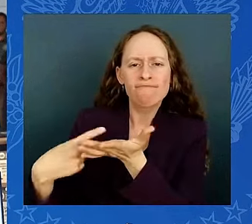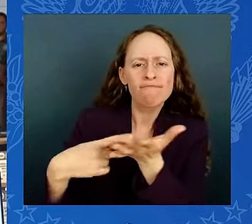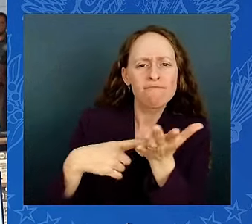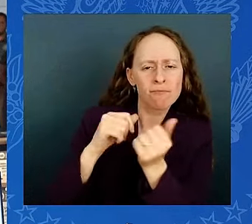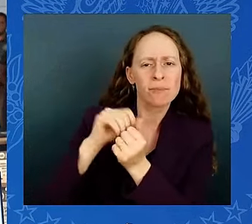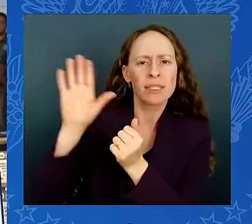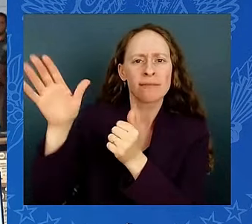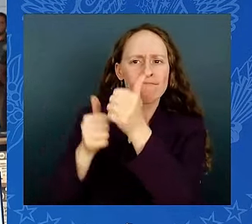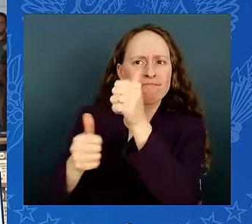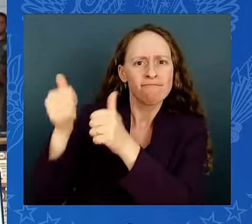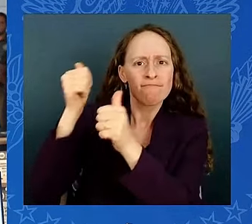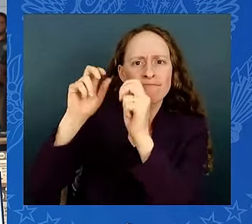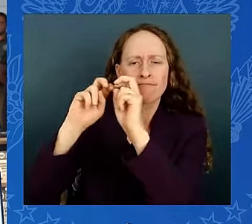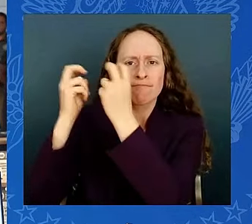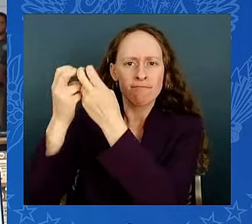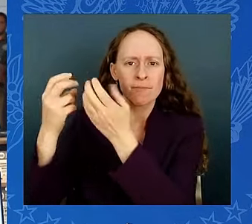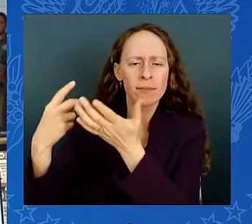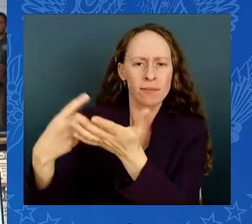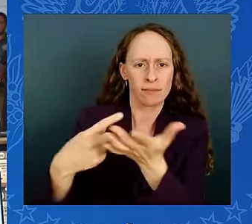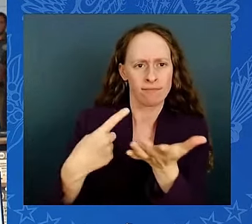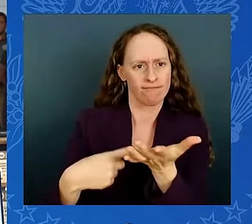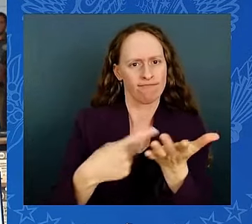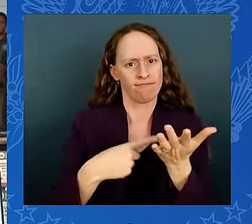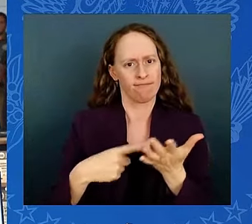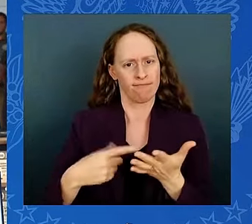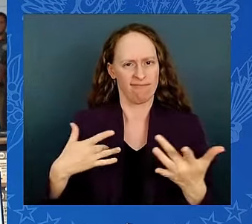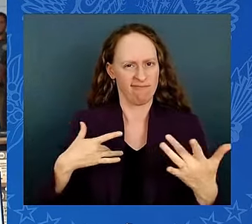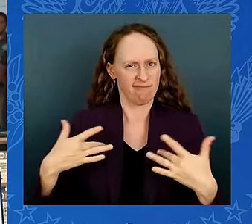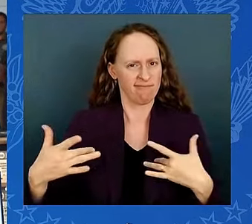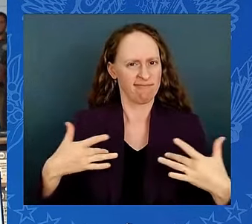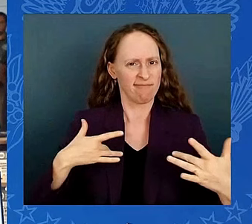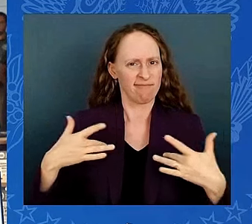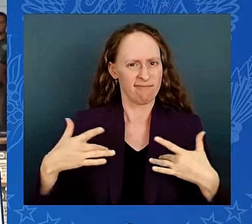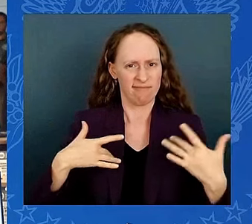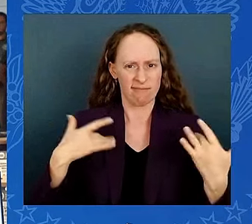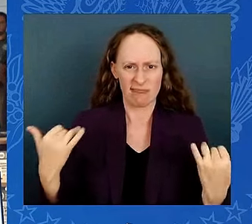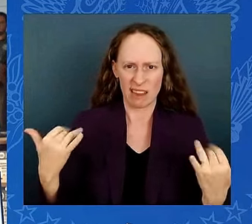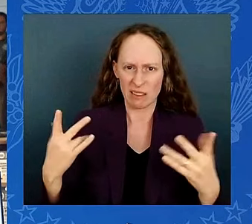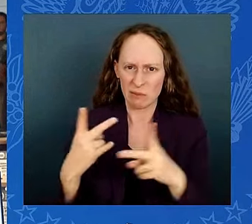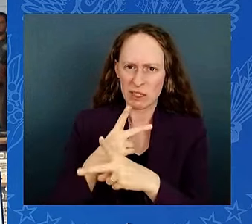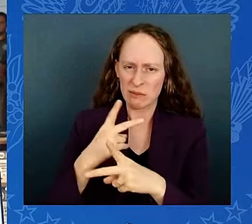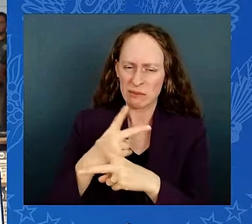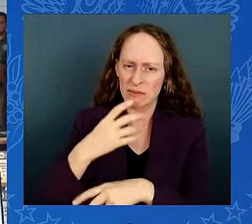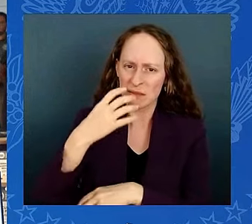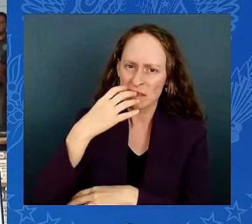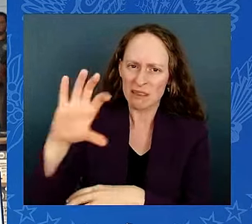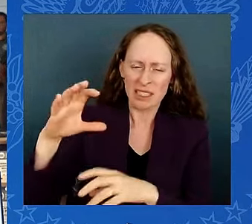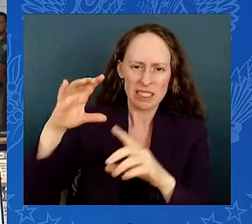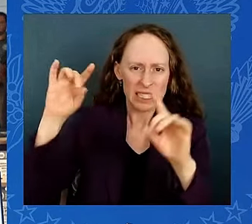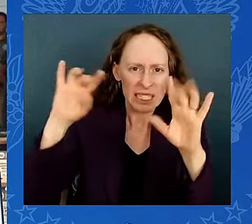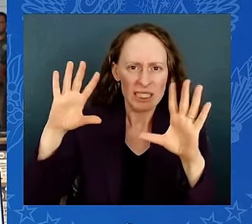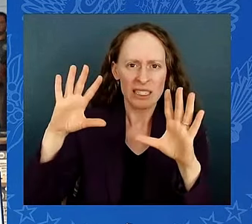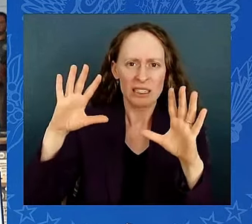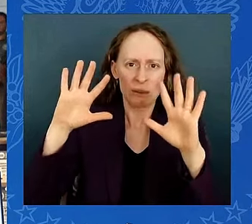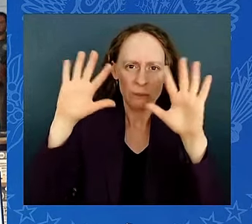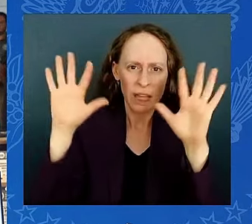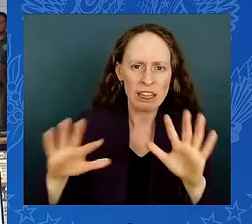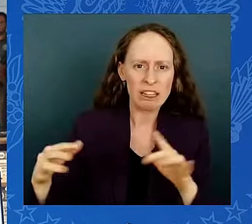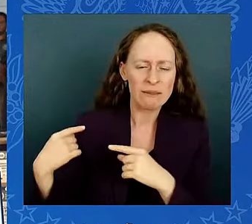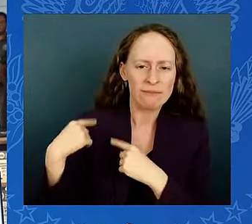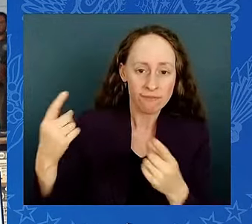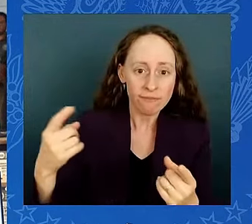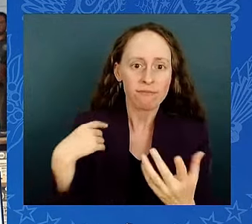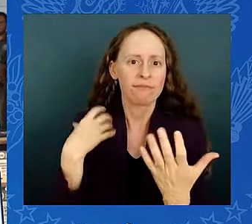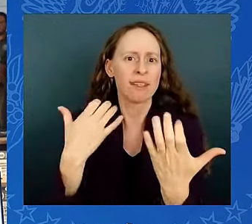who has been with us here at the EOC when we opened it in 2023. This state of the art facility